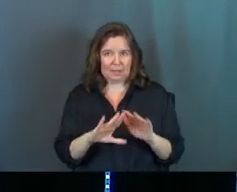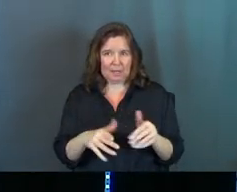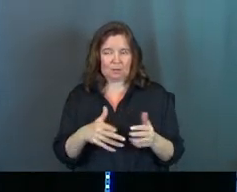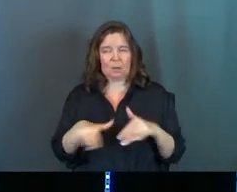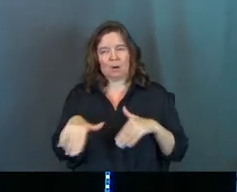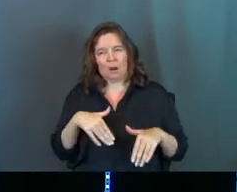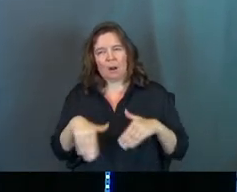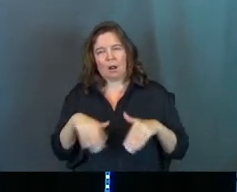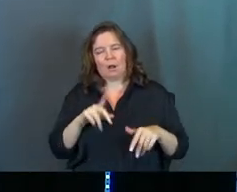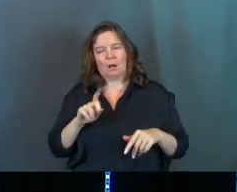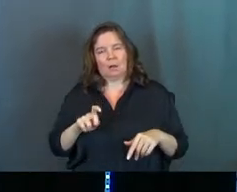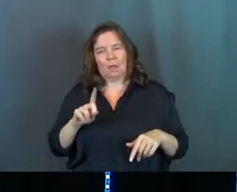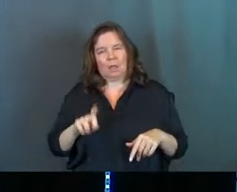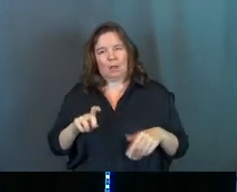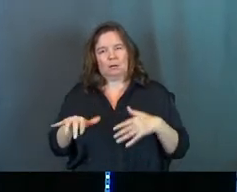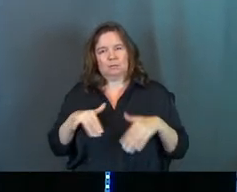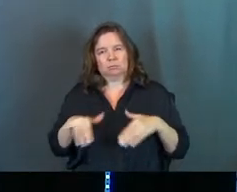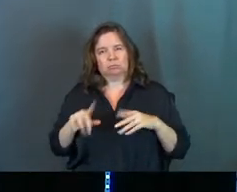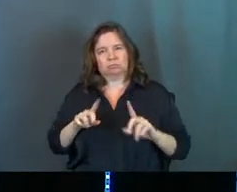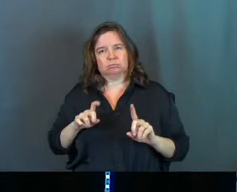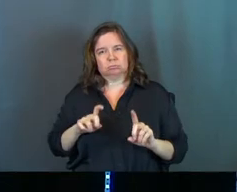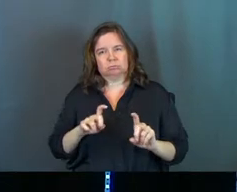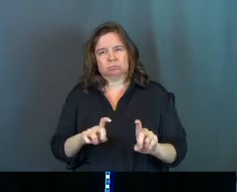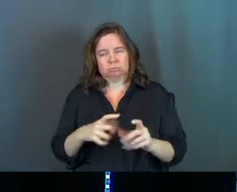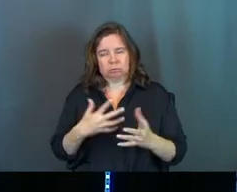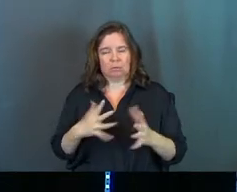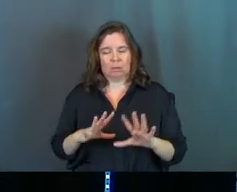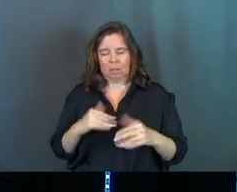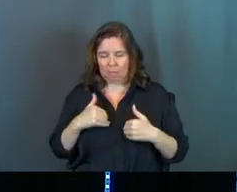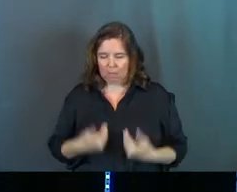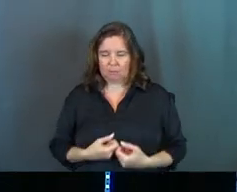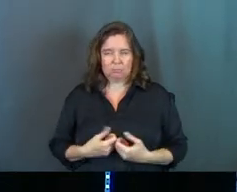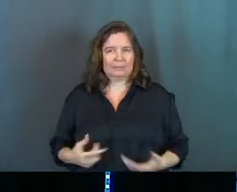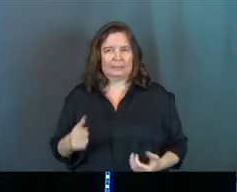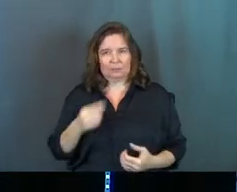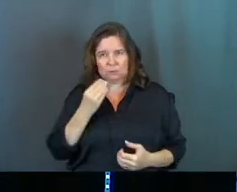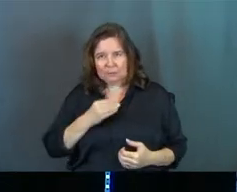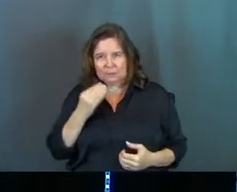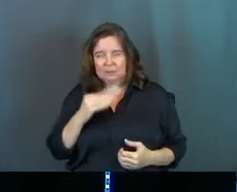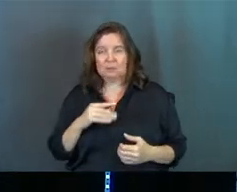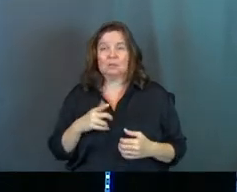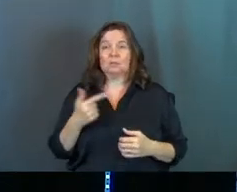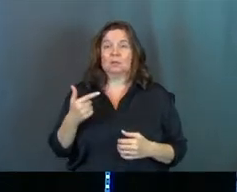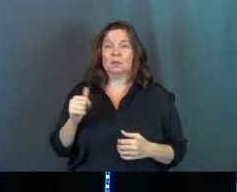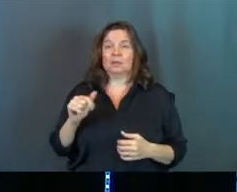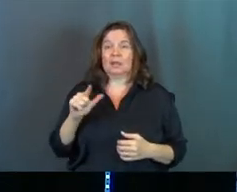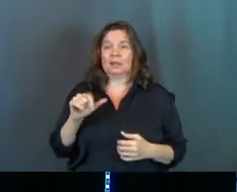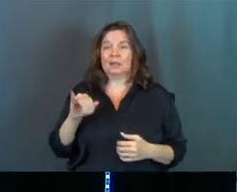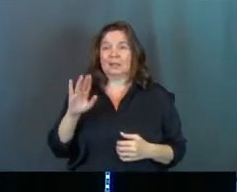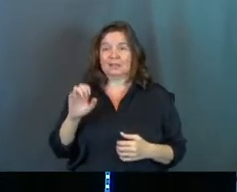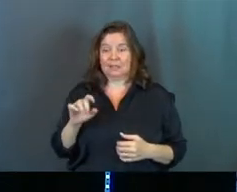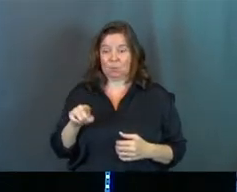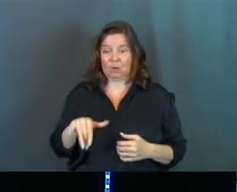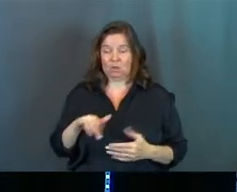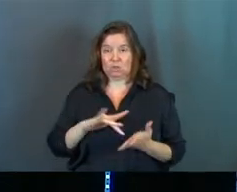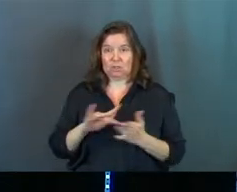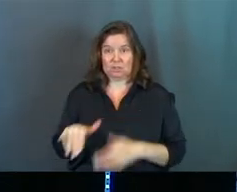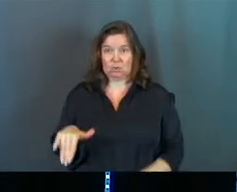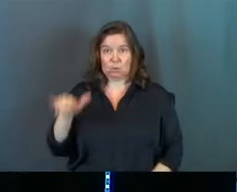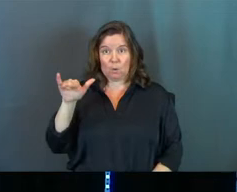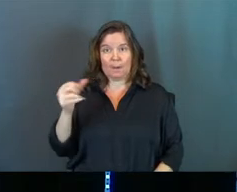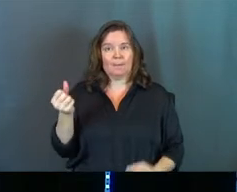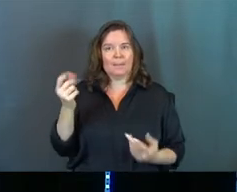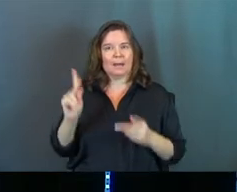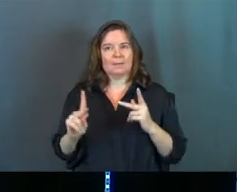walking around everywhere, it's like, I need to get off my feet for a little bit. We need to eat some food. It needs to happen. Well, again, being in Galilee, where Jesus is from, so many